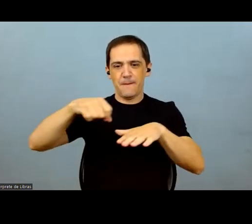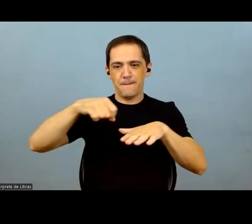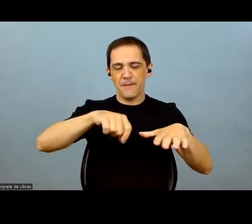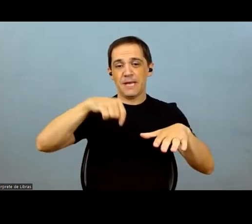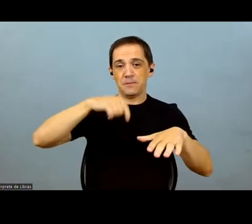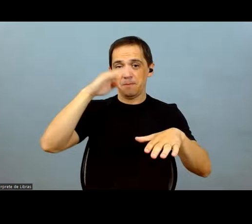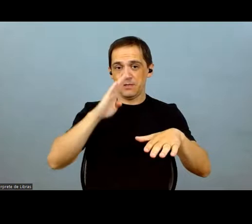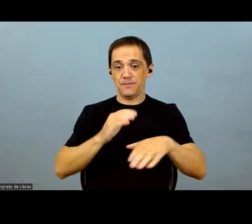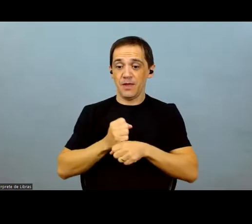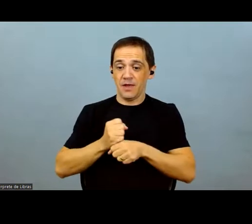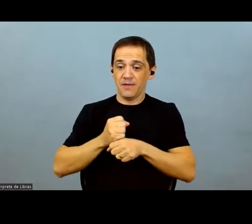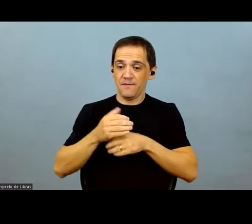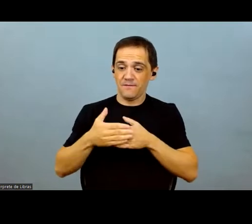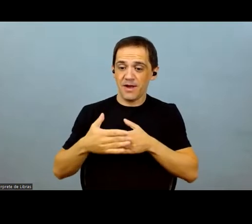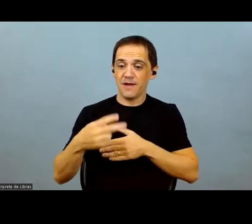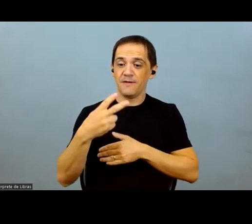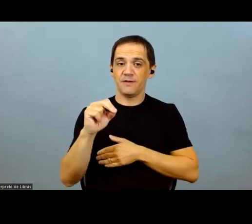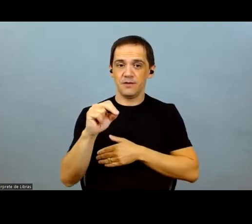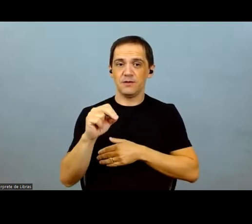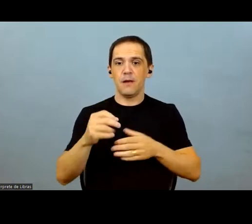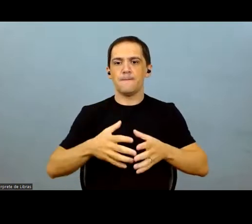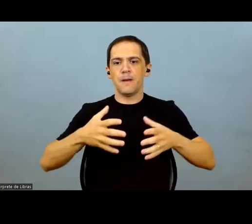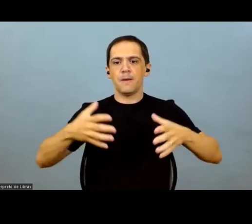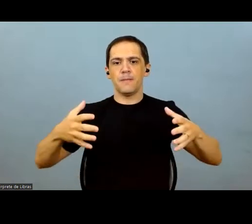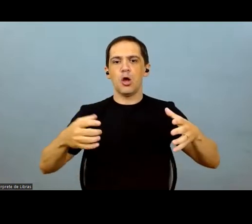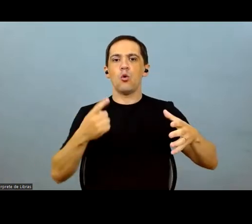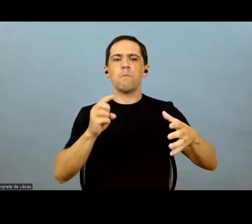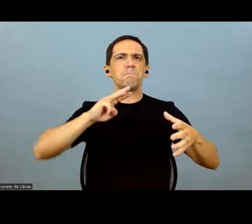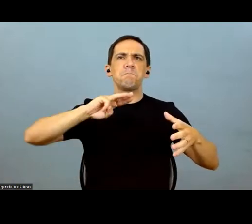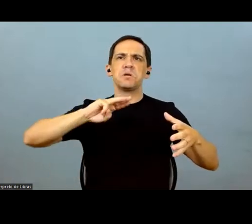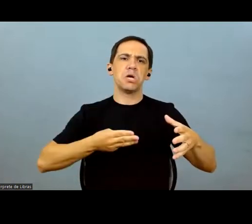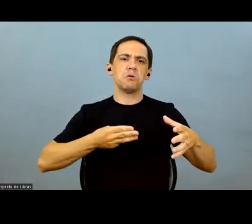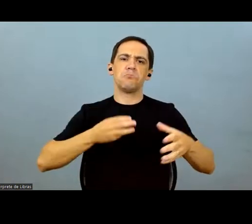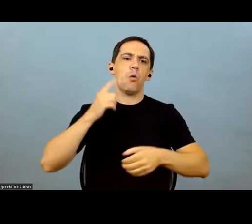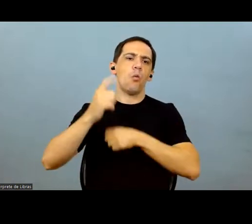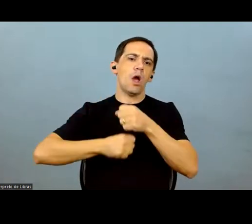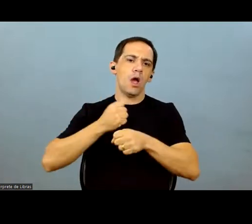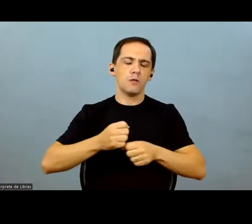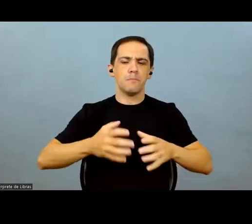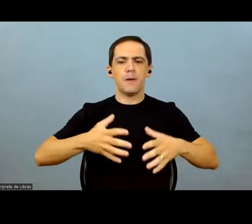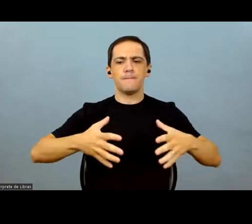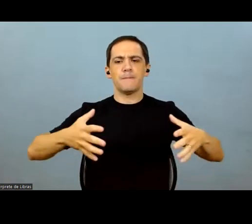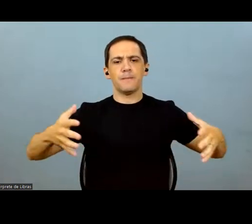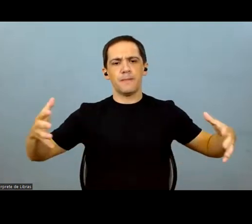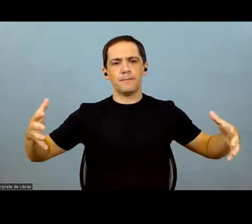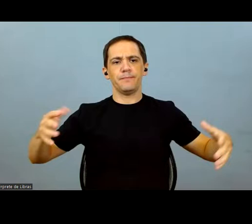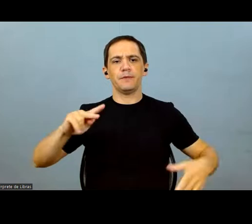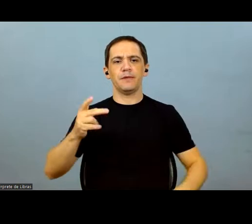of ag production. And in the next 20 years, we'll continue to grow